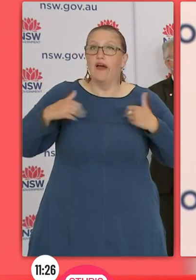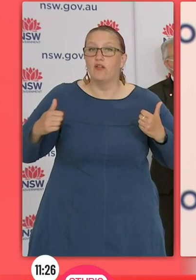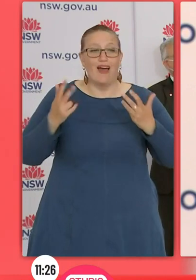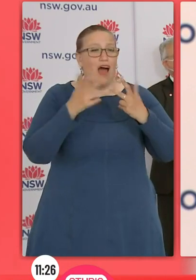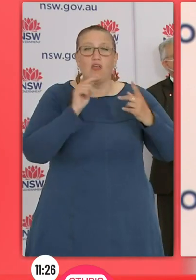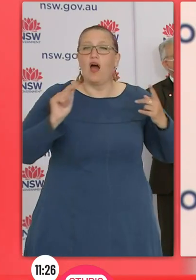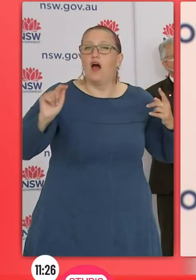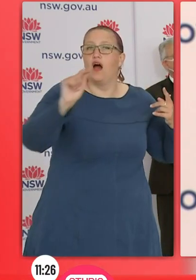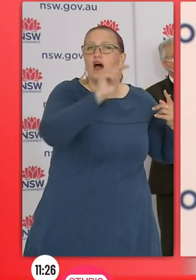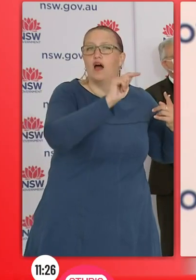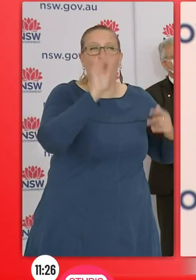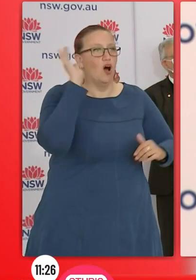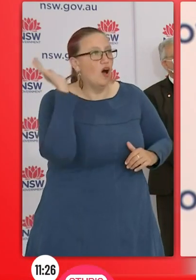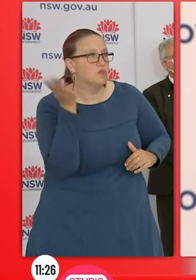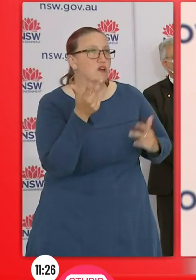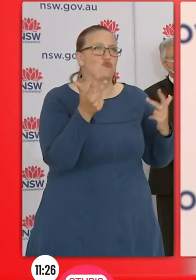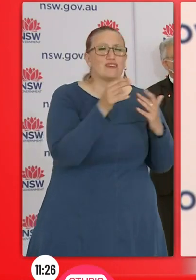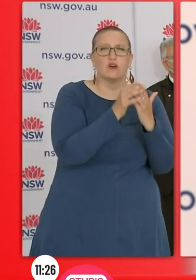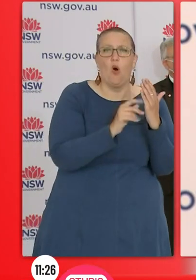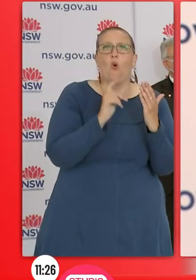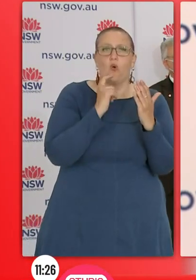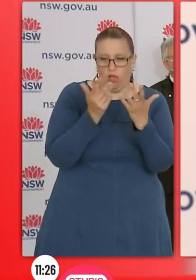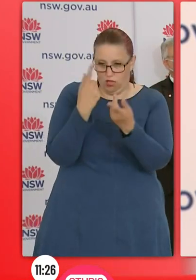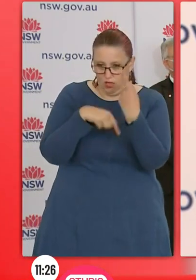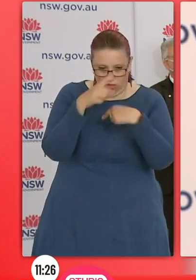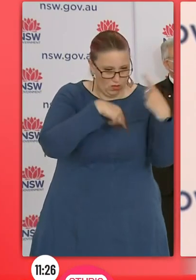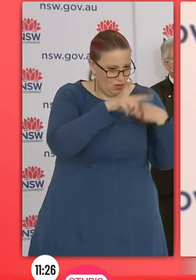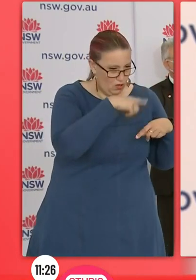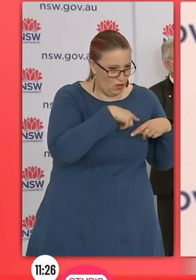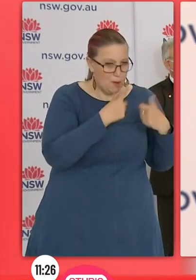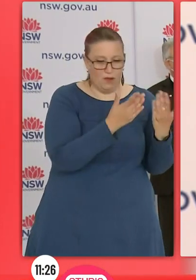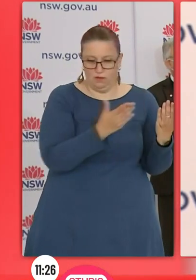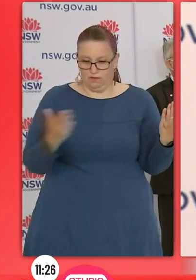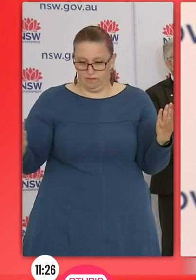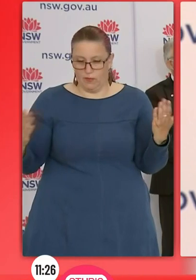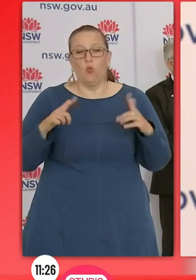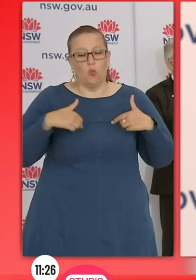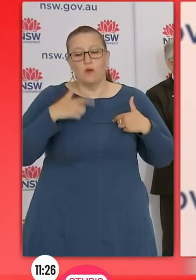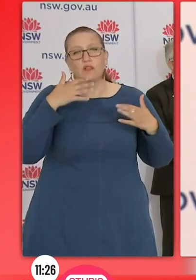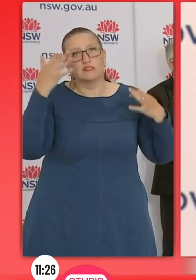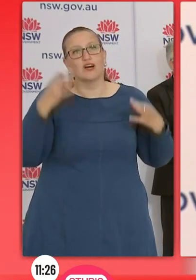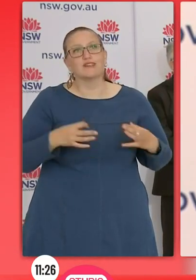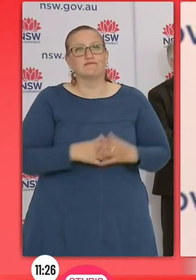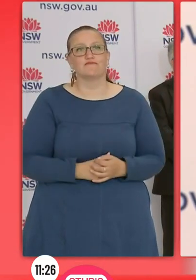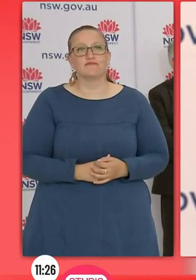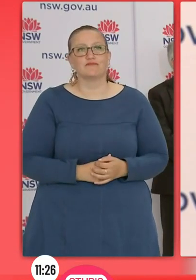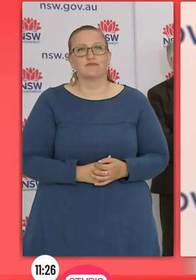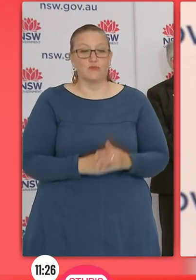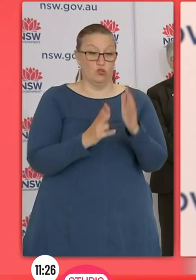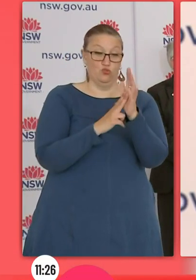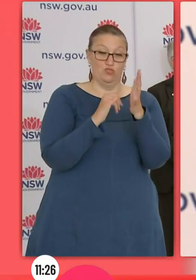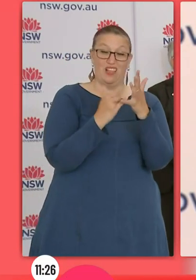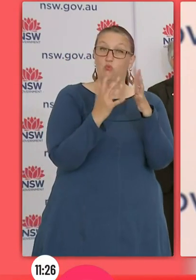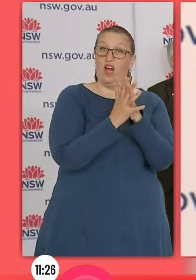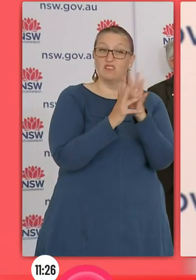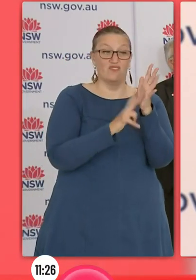own risk at 70 per cent double dose. And I'm sure some states will continue the way they are. But states like New South Wales and Victoria will need